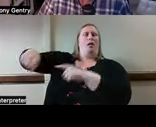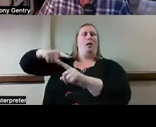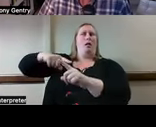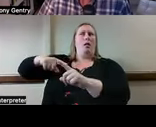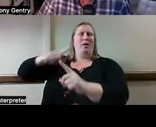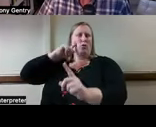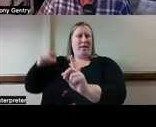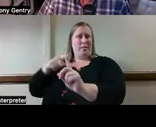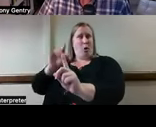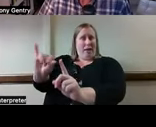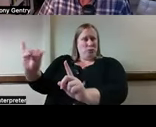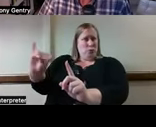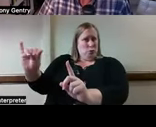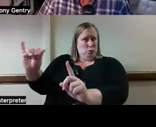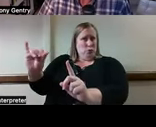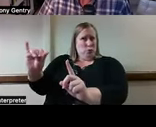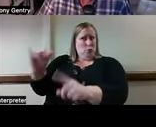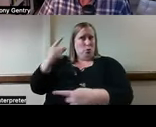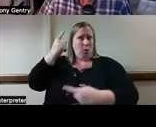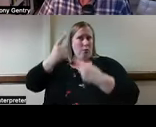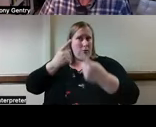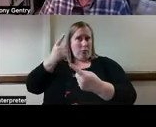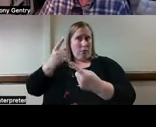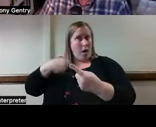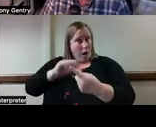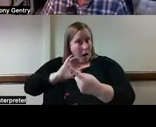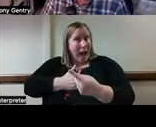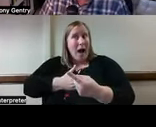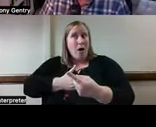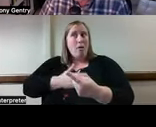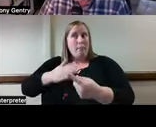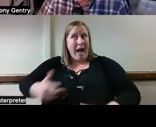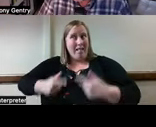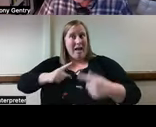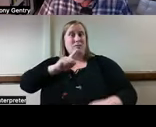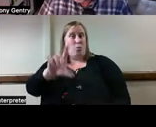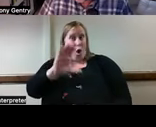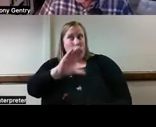we have to deal with it, and we have to wonder how private our lives really are today.